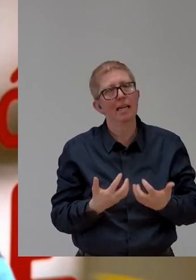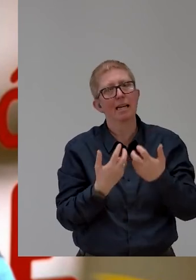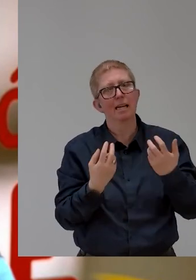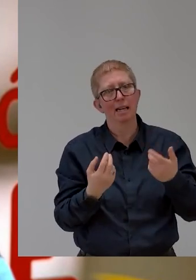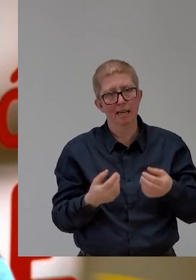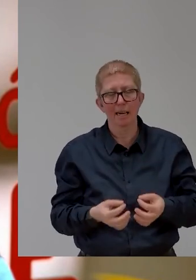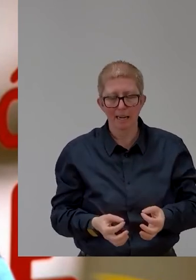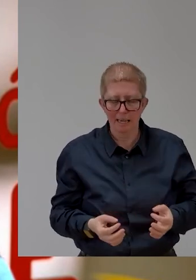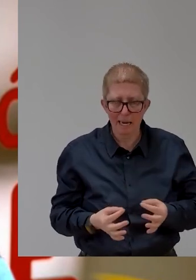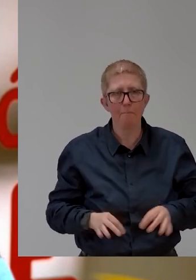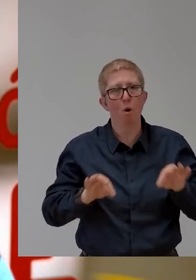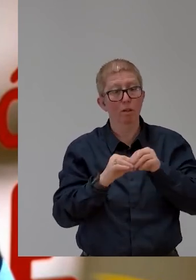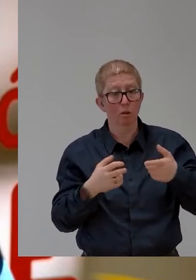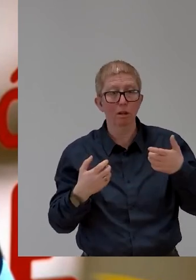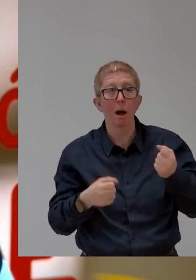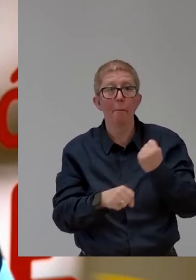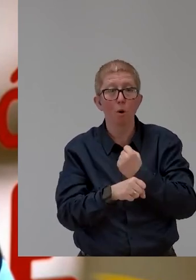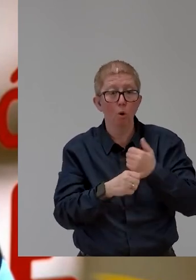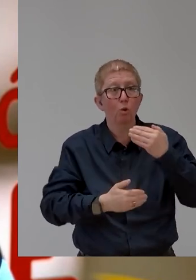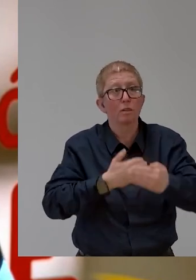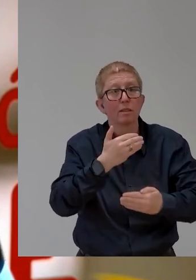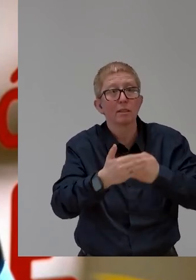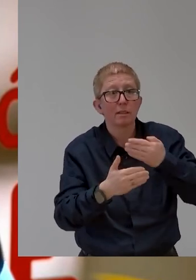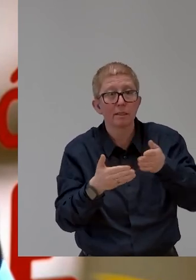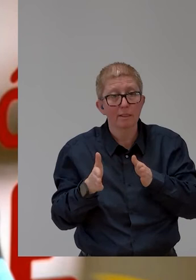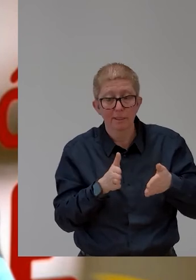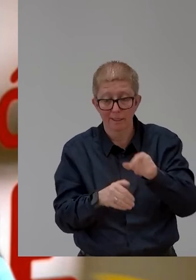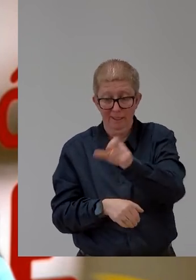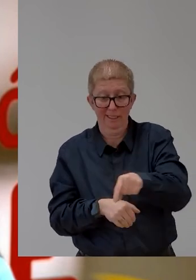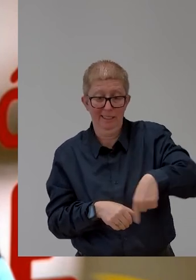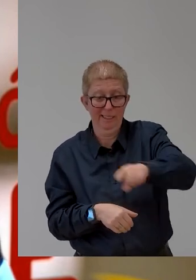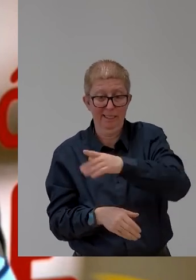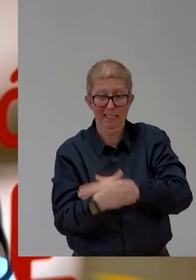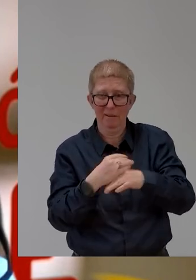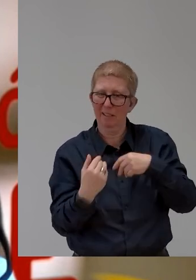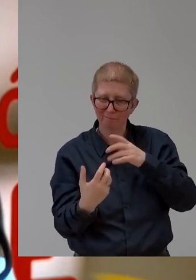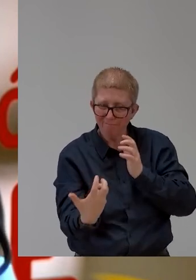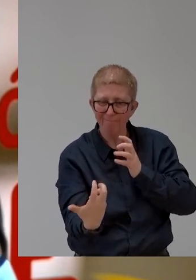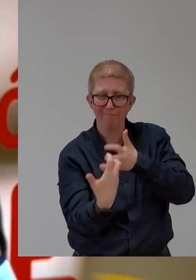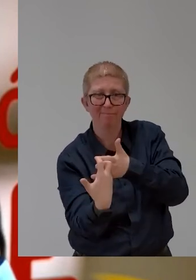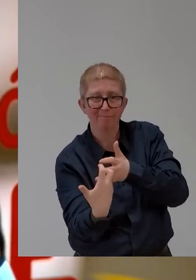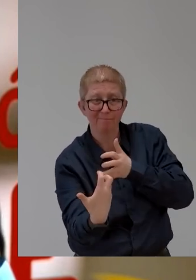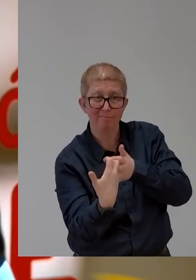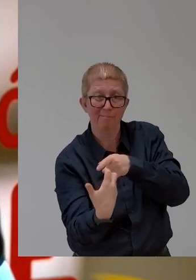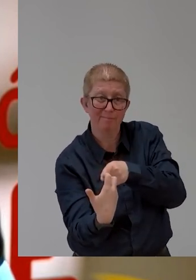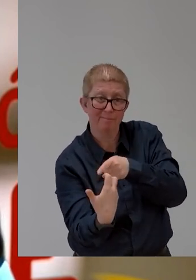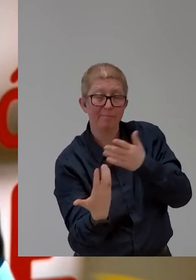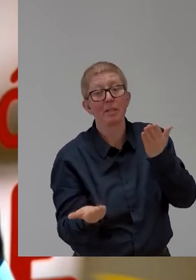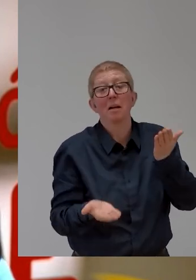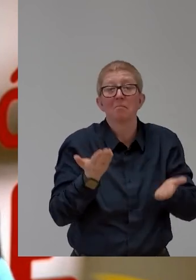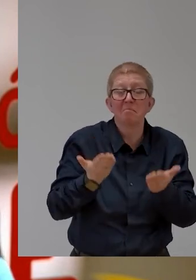context. Sometimes 3D is the solution, sometimes not. I think